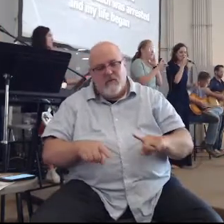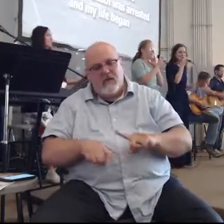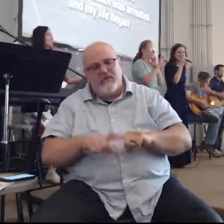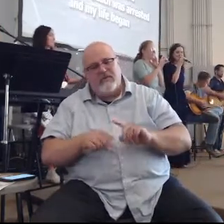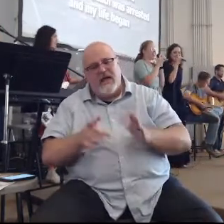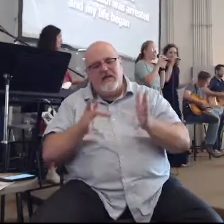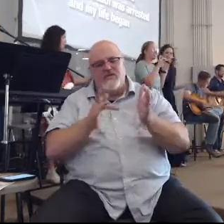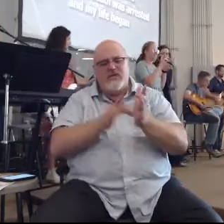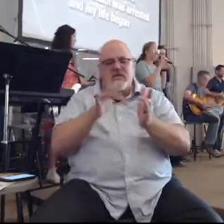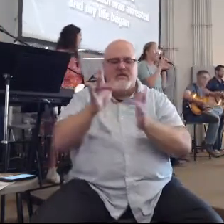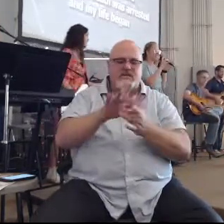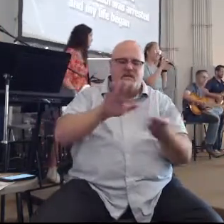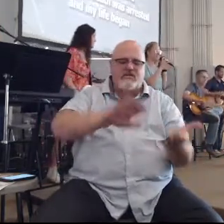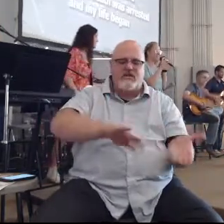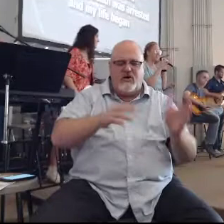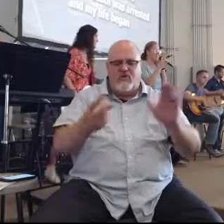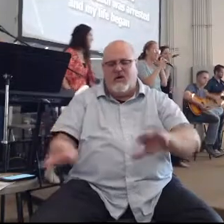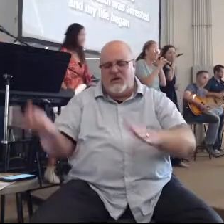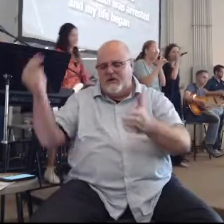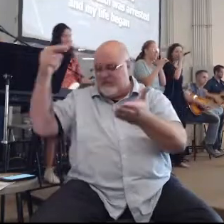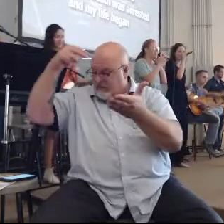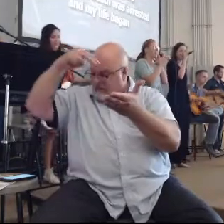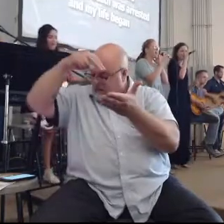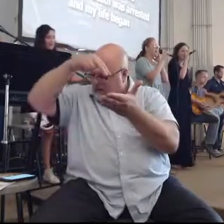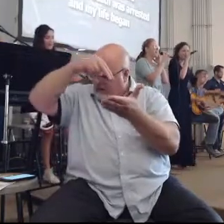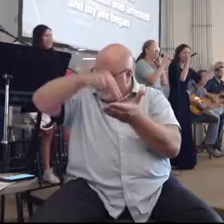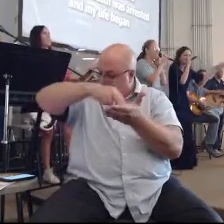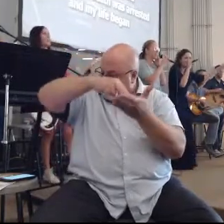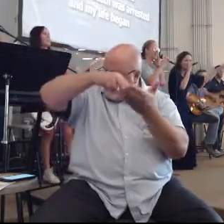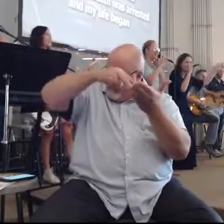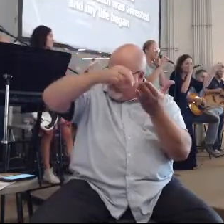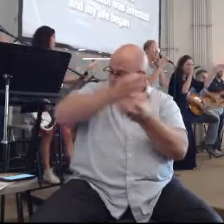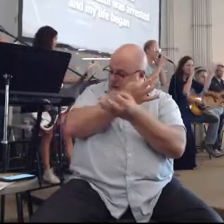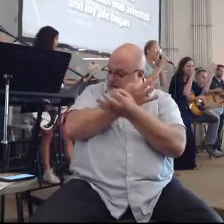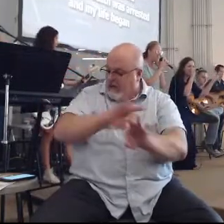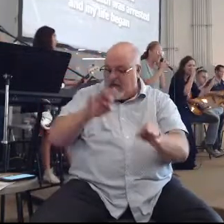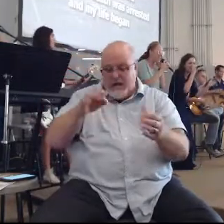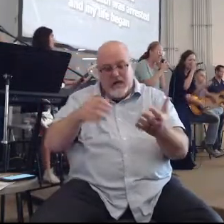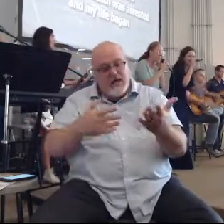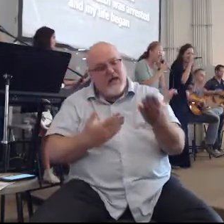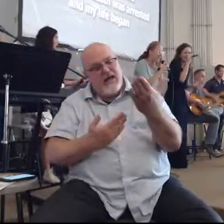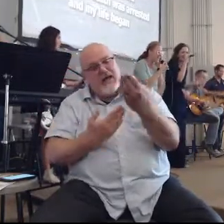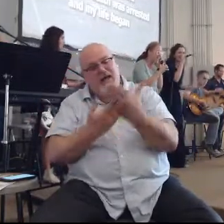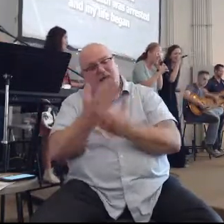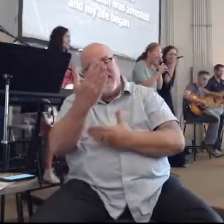But then Jesus rose and called me everything